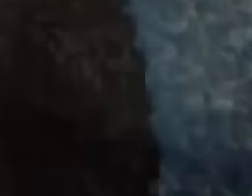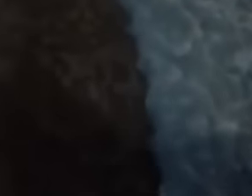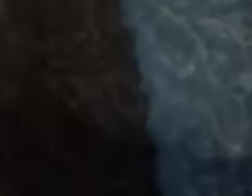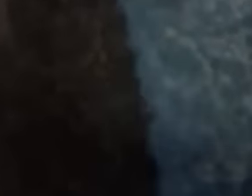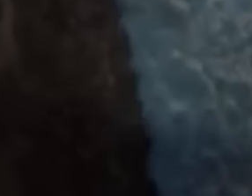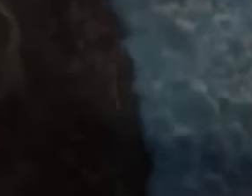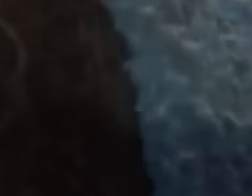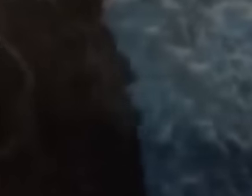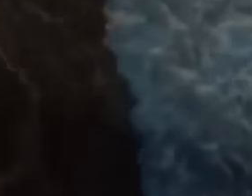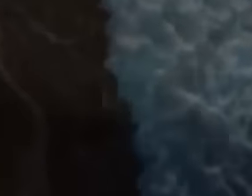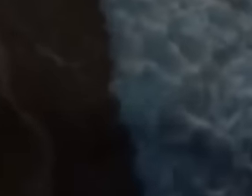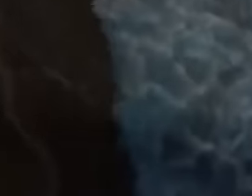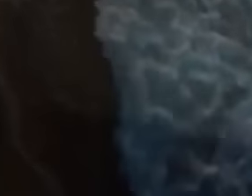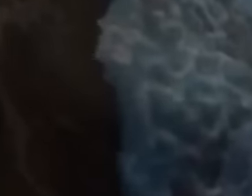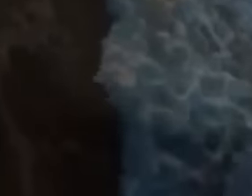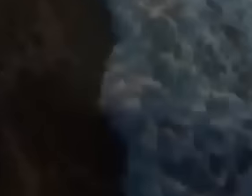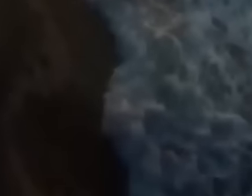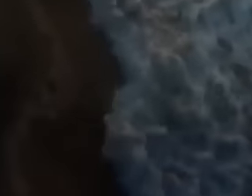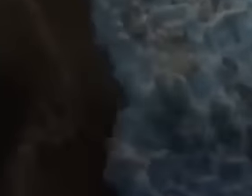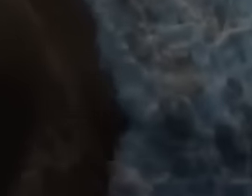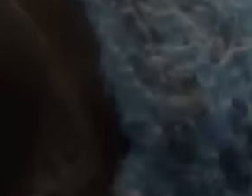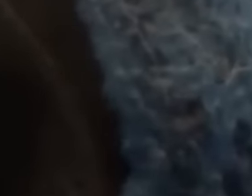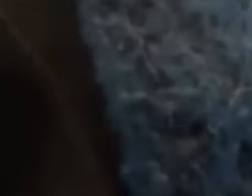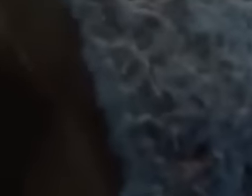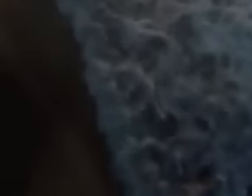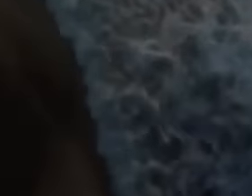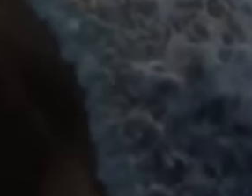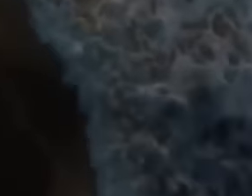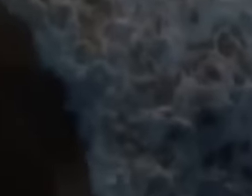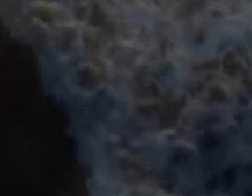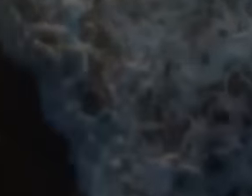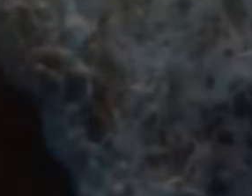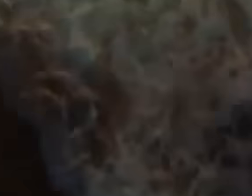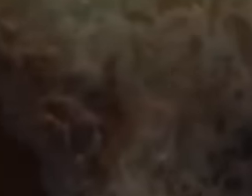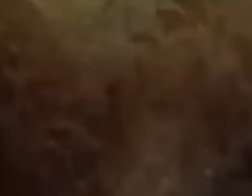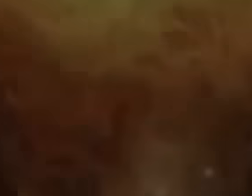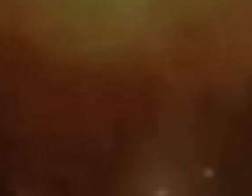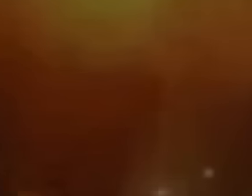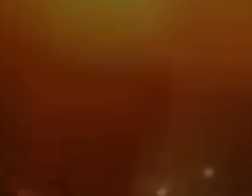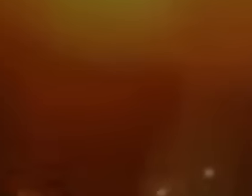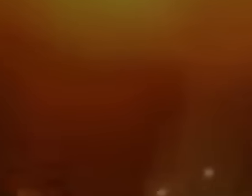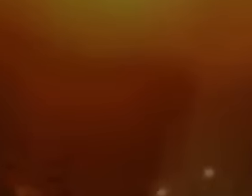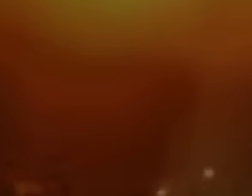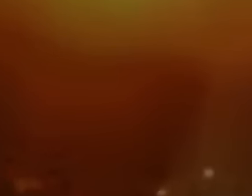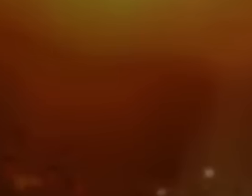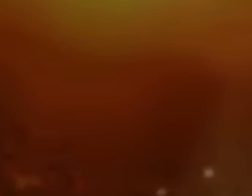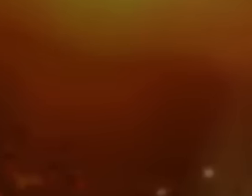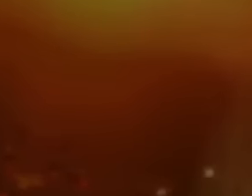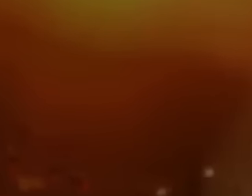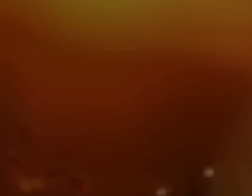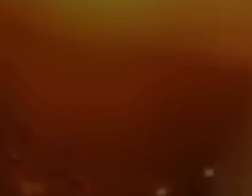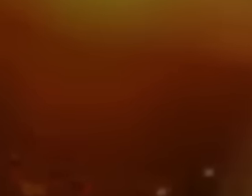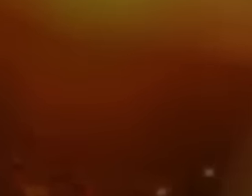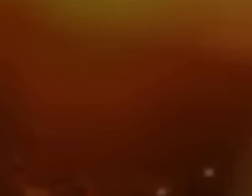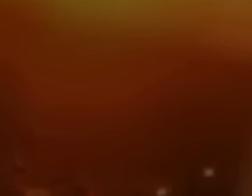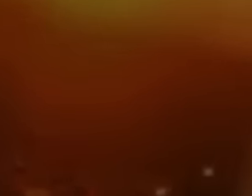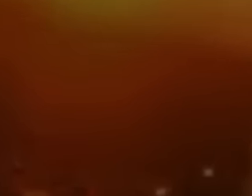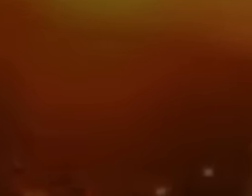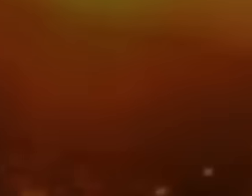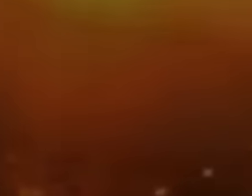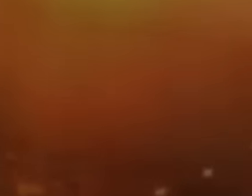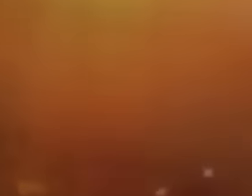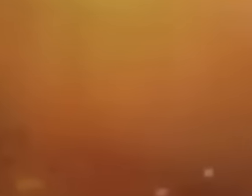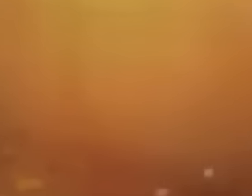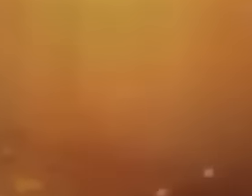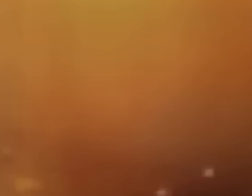when dryness dawns and skates and Behold my shield,